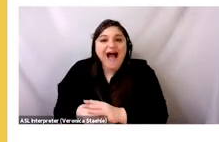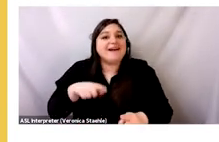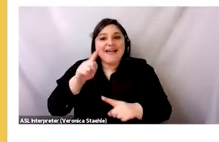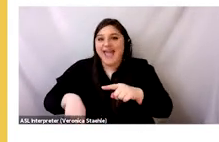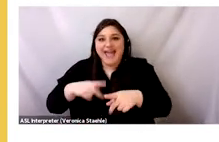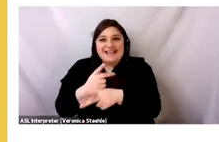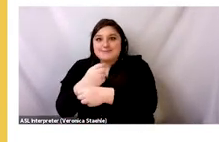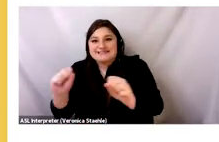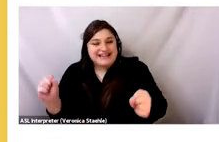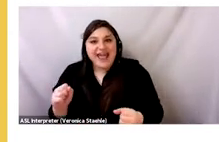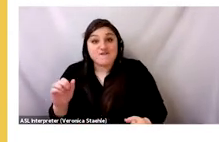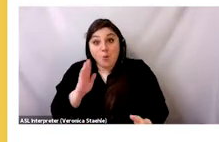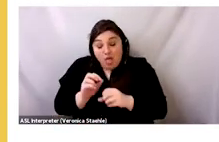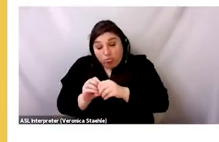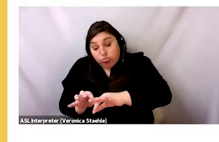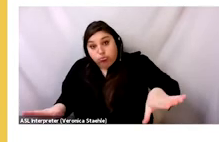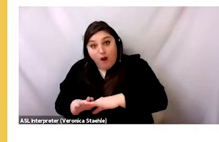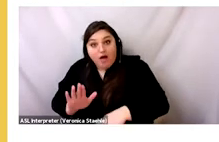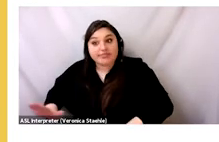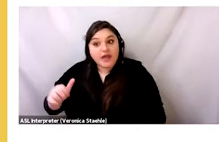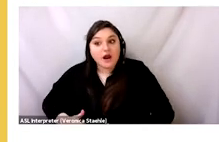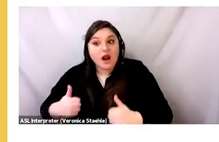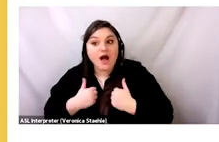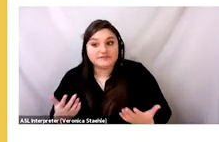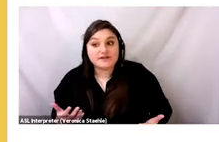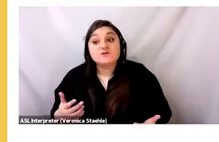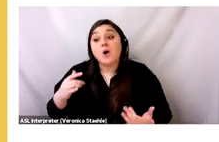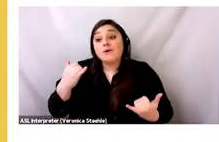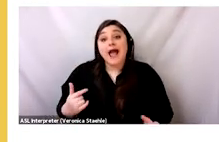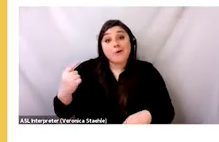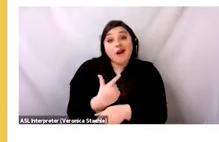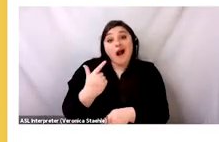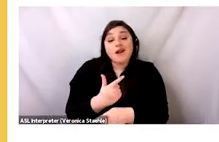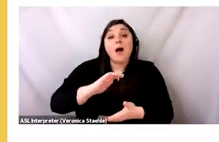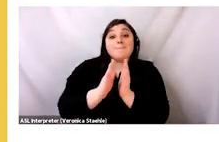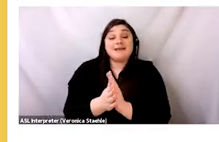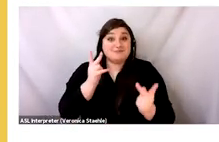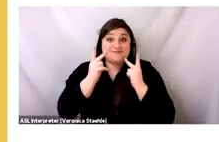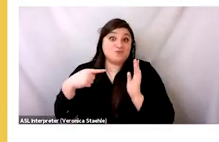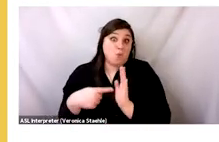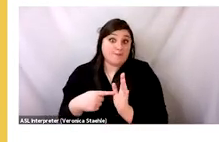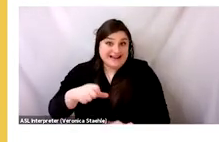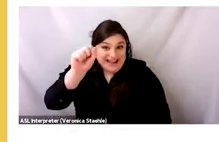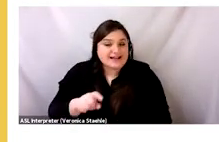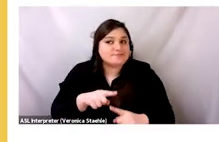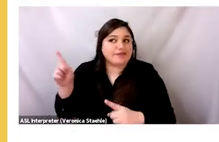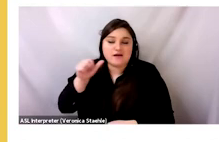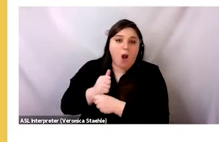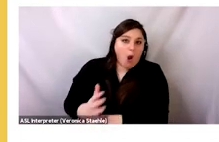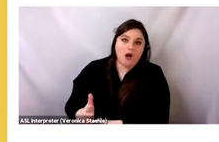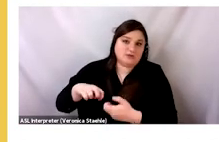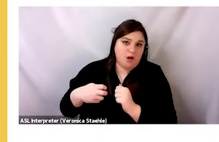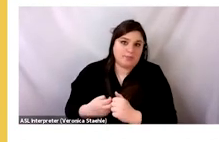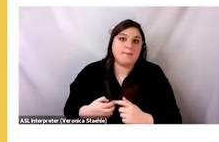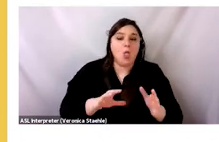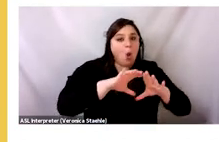the service that Ghana has, you know, has providing us in terms of just our education is that Ghana makes visible the problem, but